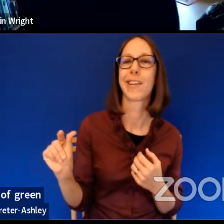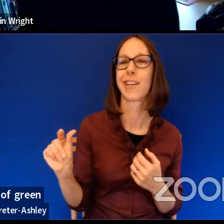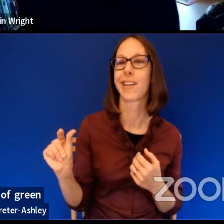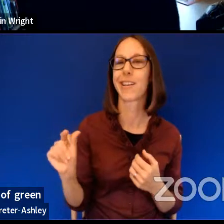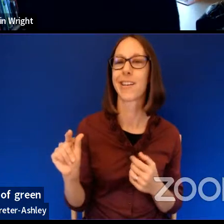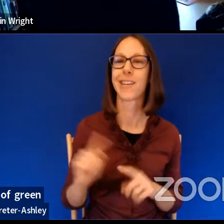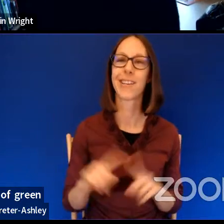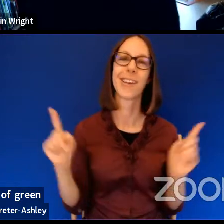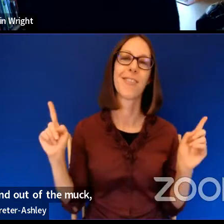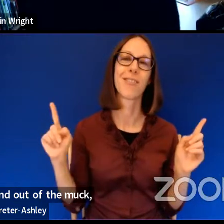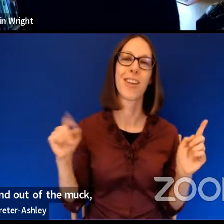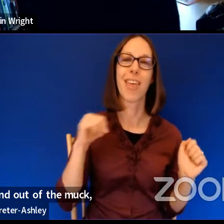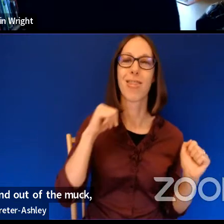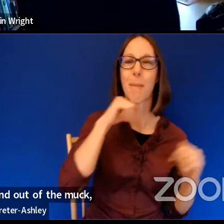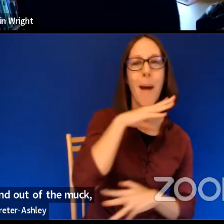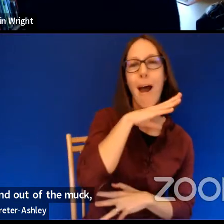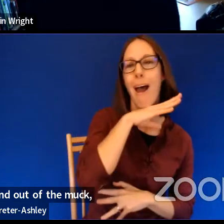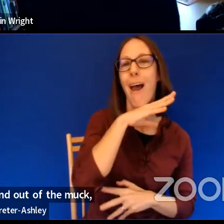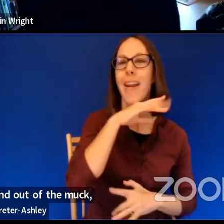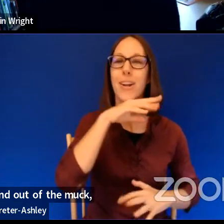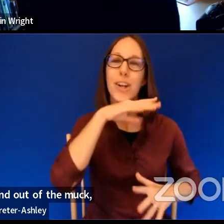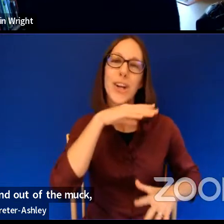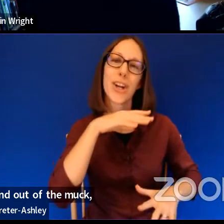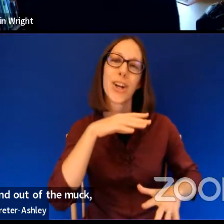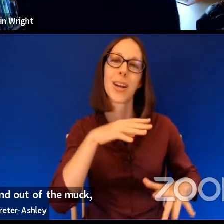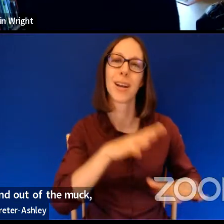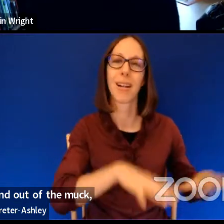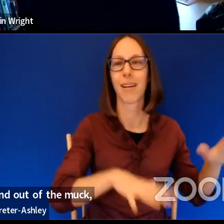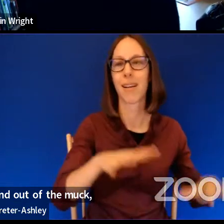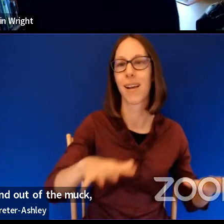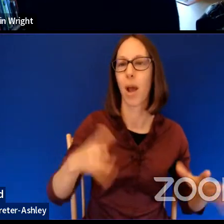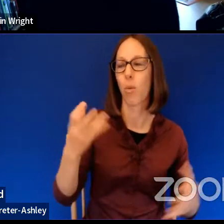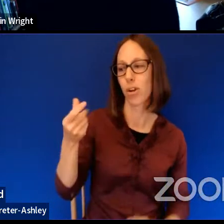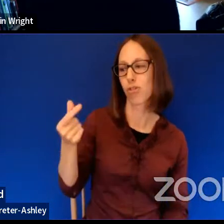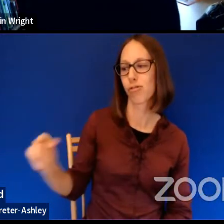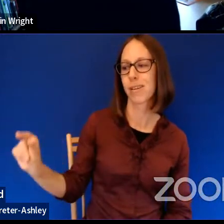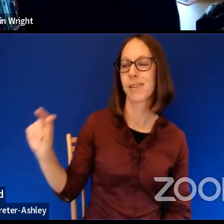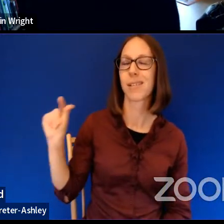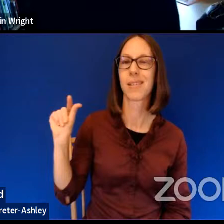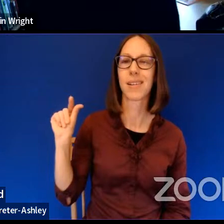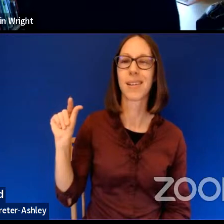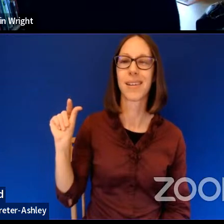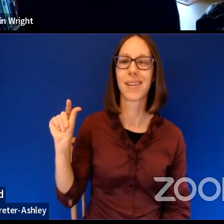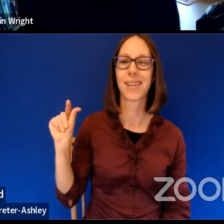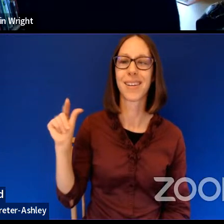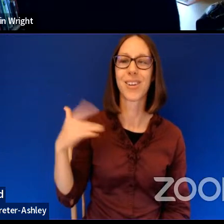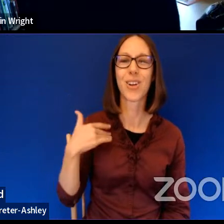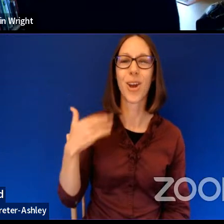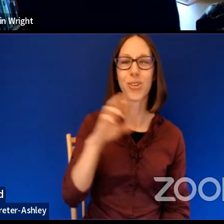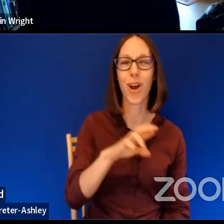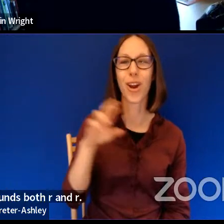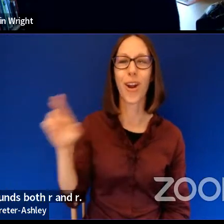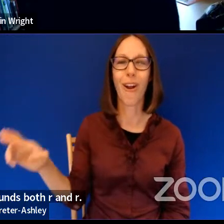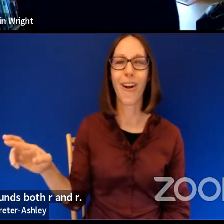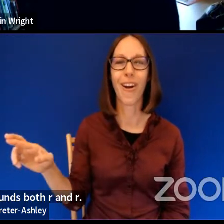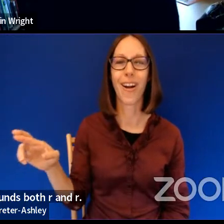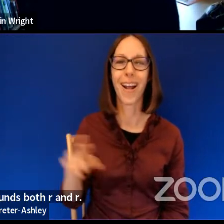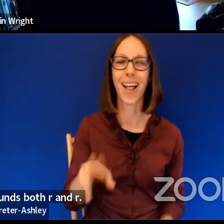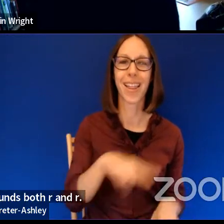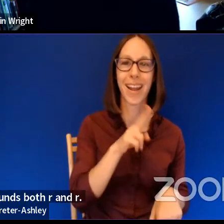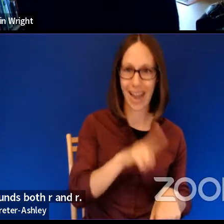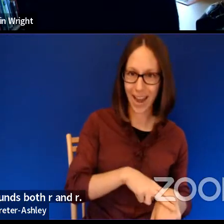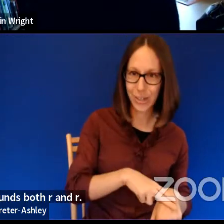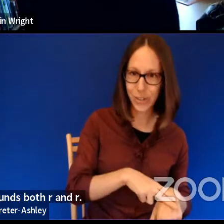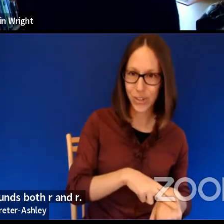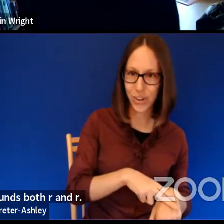mud, which sort of stones both are and aren't, you know, they're natural, but we